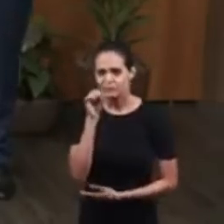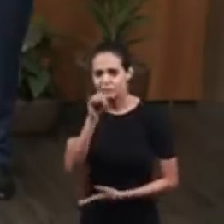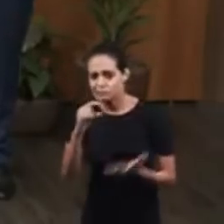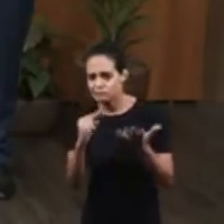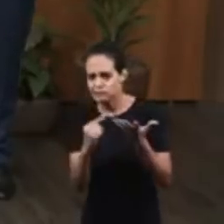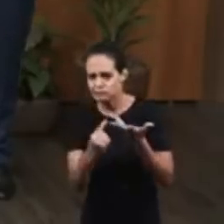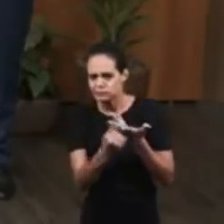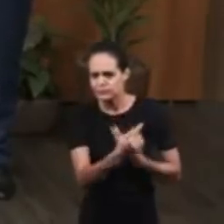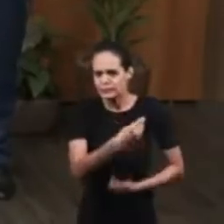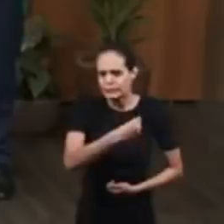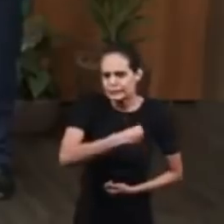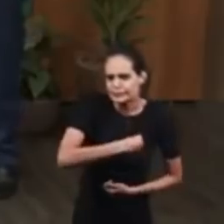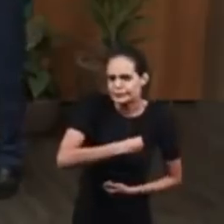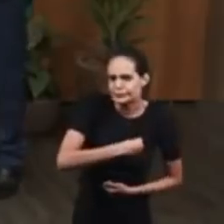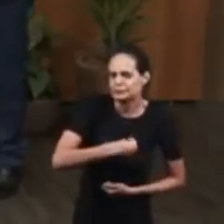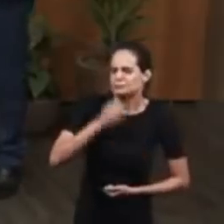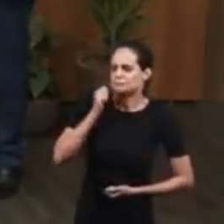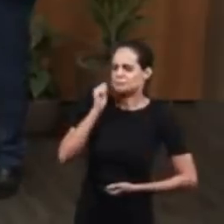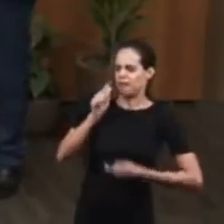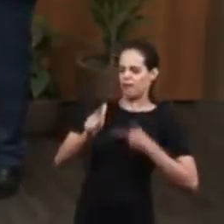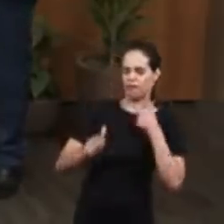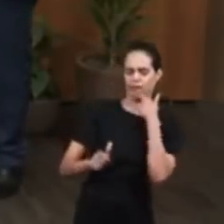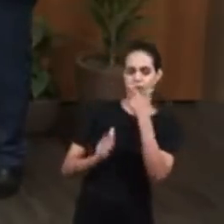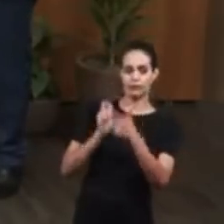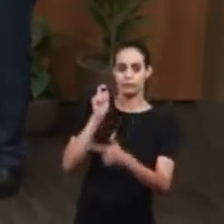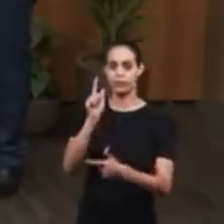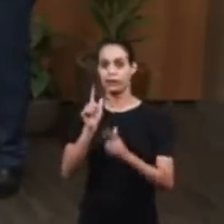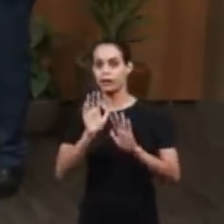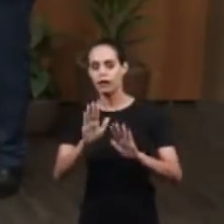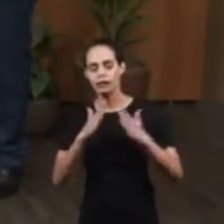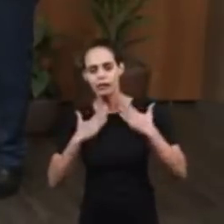our offenses, through the riches of his grace.